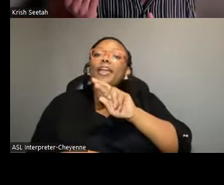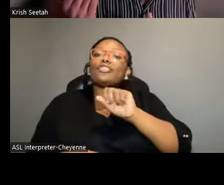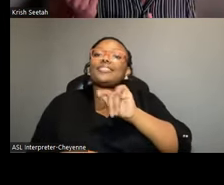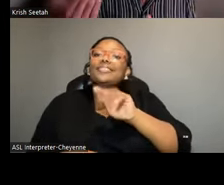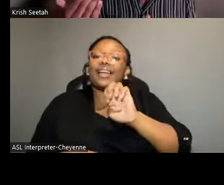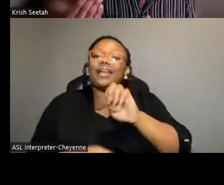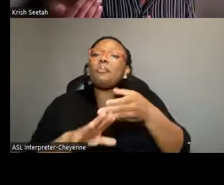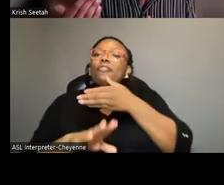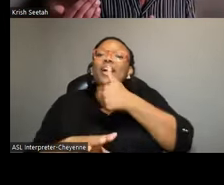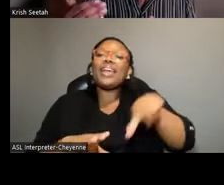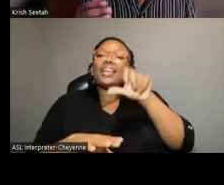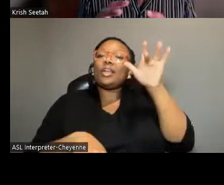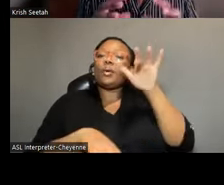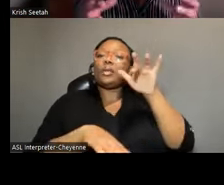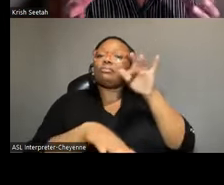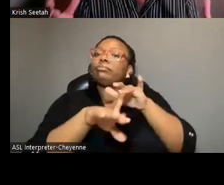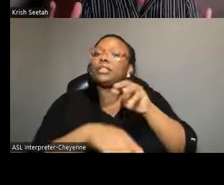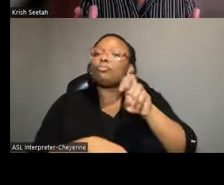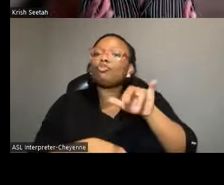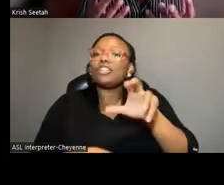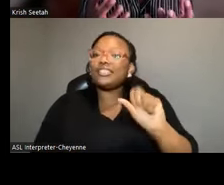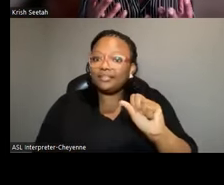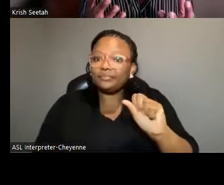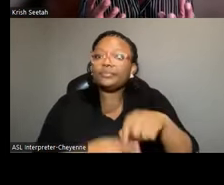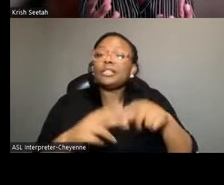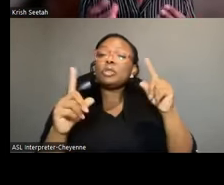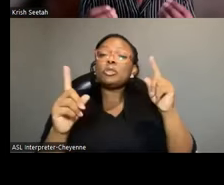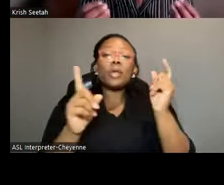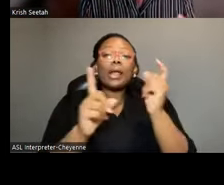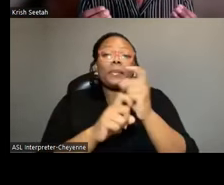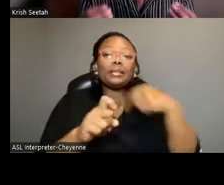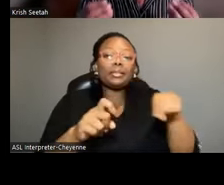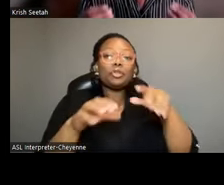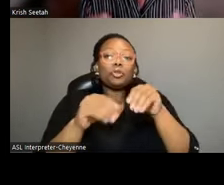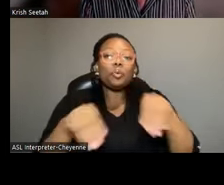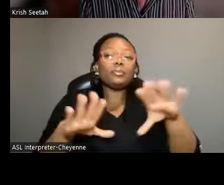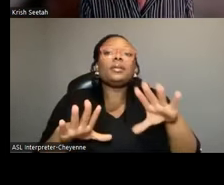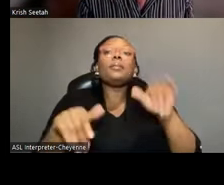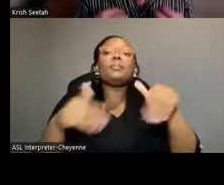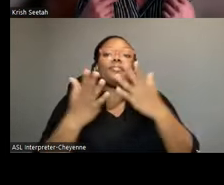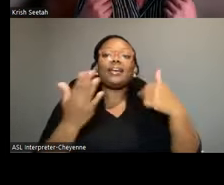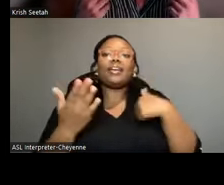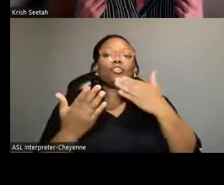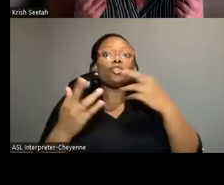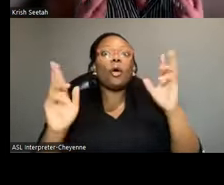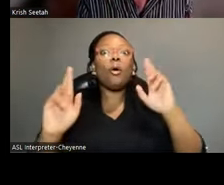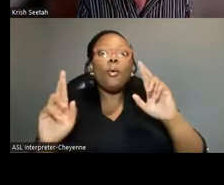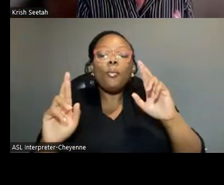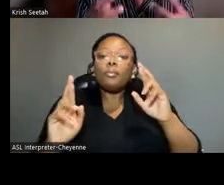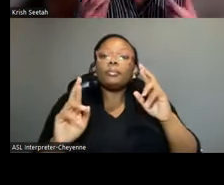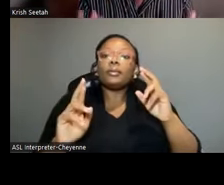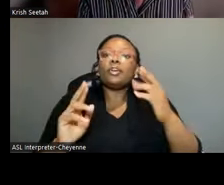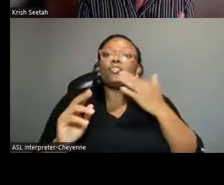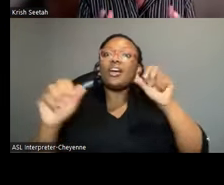anybody even reaches Mauritius. So the complexity of these sites really give us good hope, good